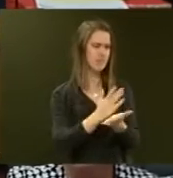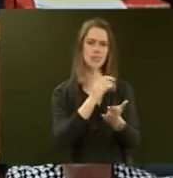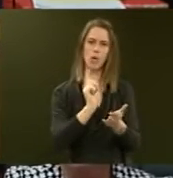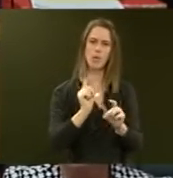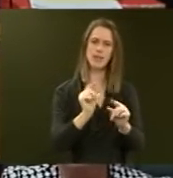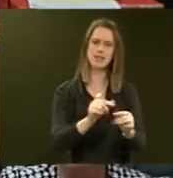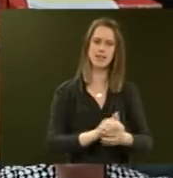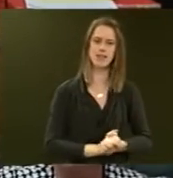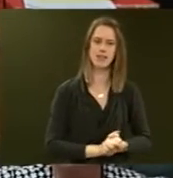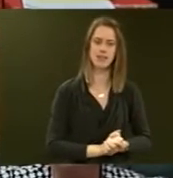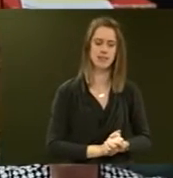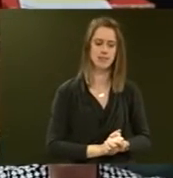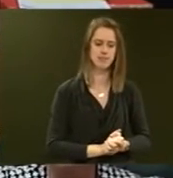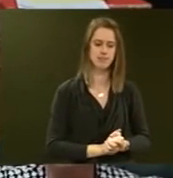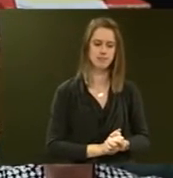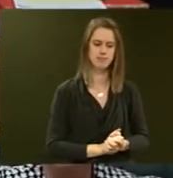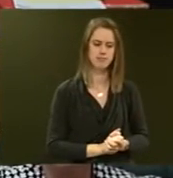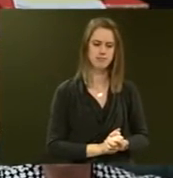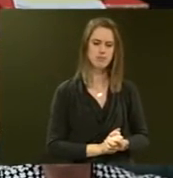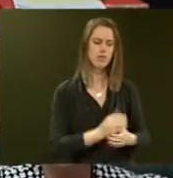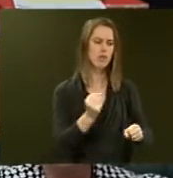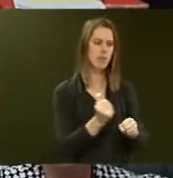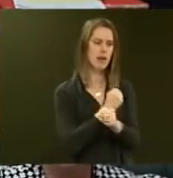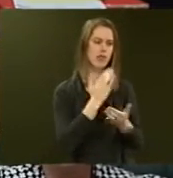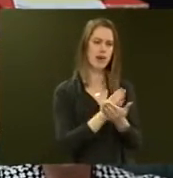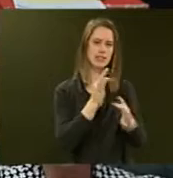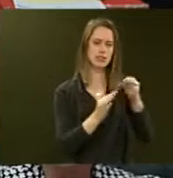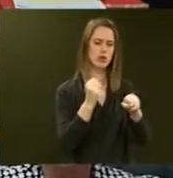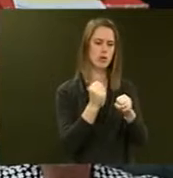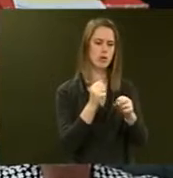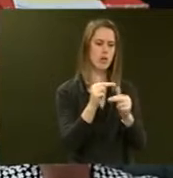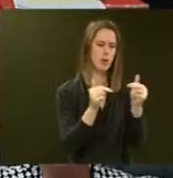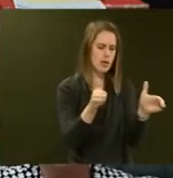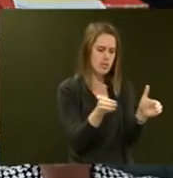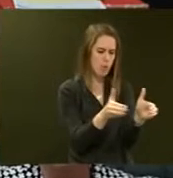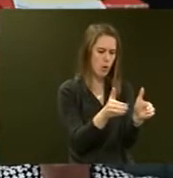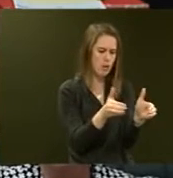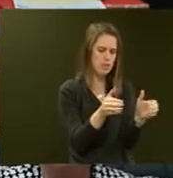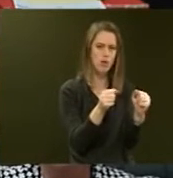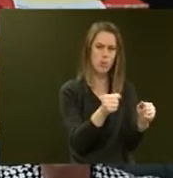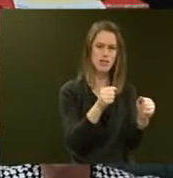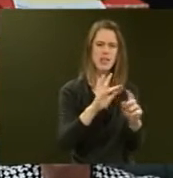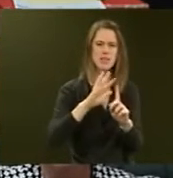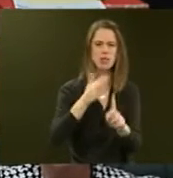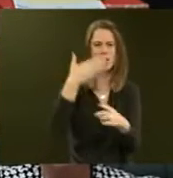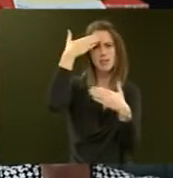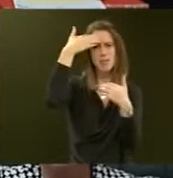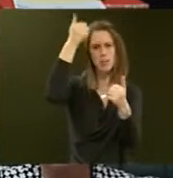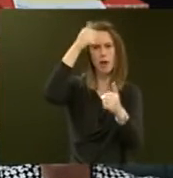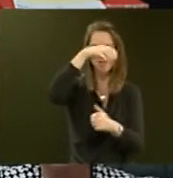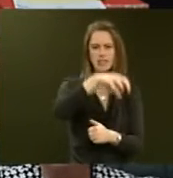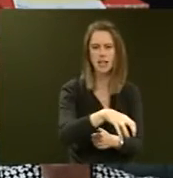did. In the end, we made the right decision to build a smaller prison and a specialised mental health facility.